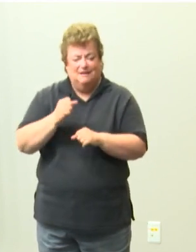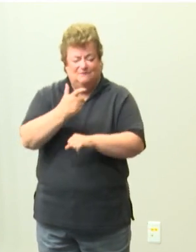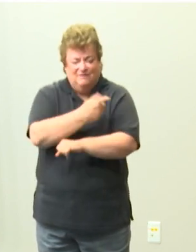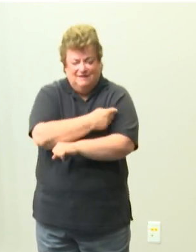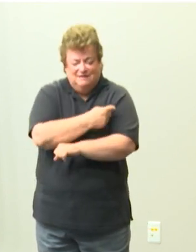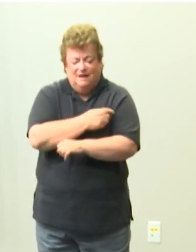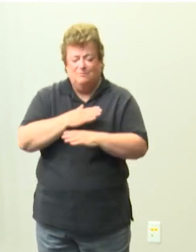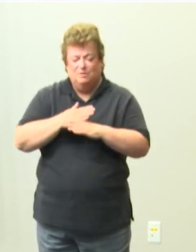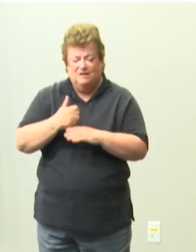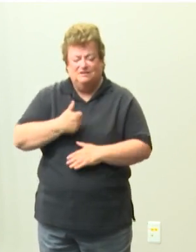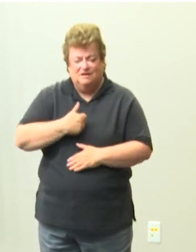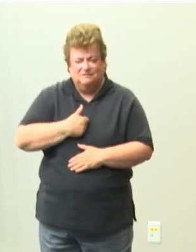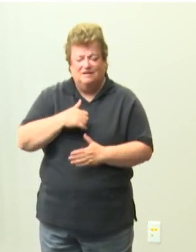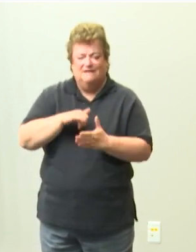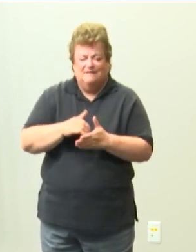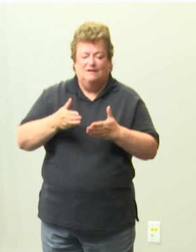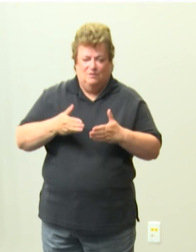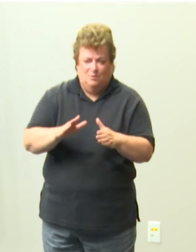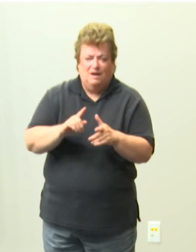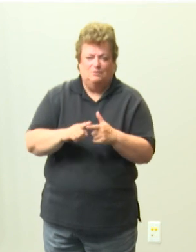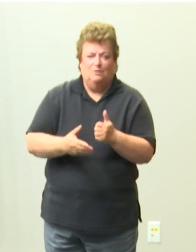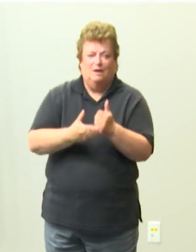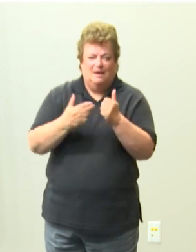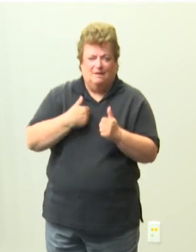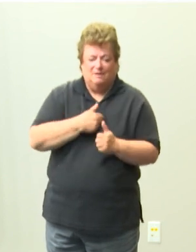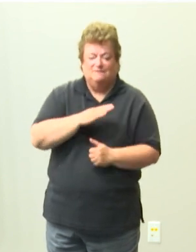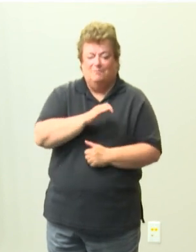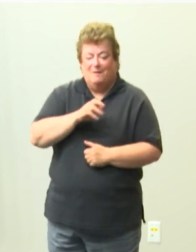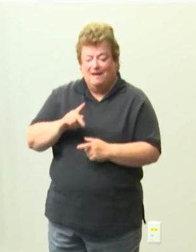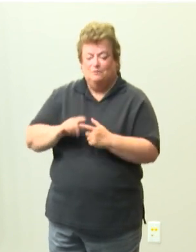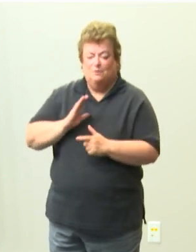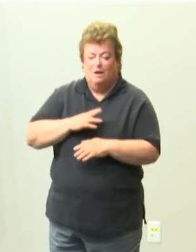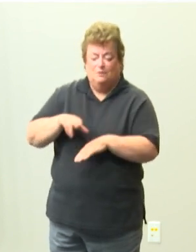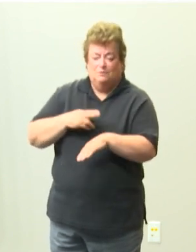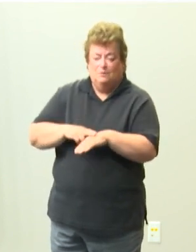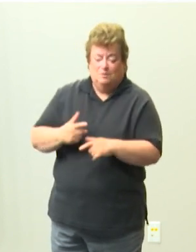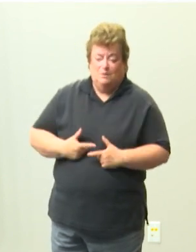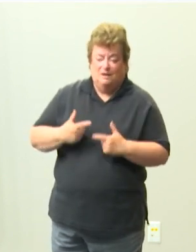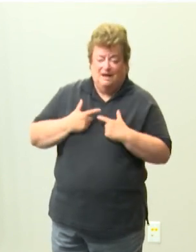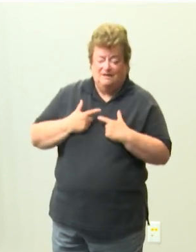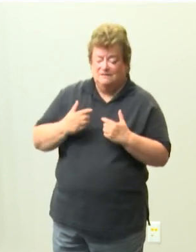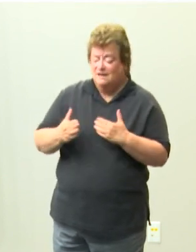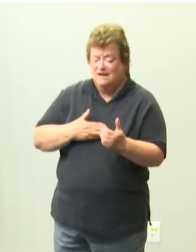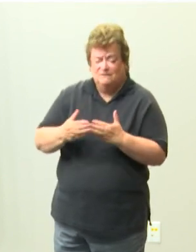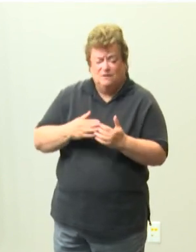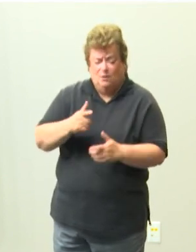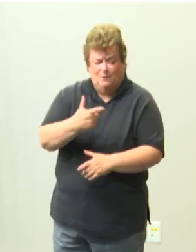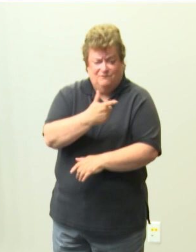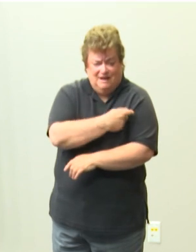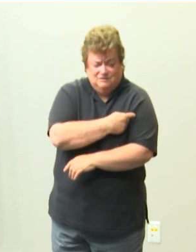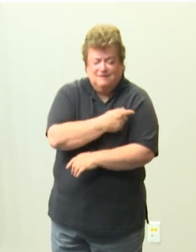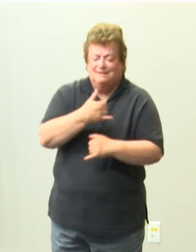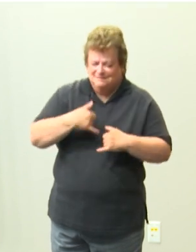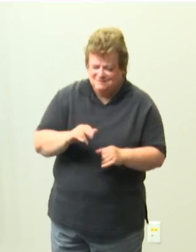protecting ourselves is the way to really help us get back to our normal lives even if you're vaccinated though you should still